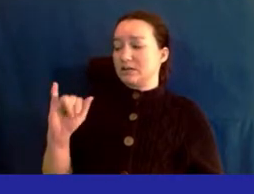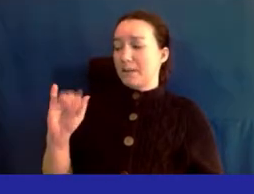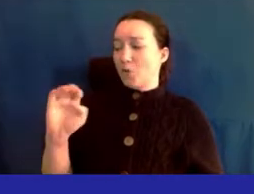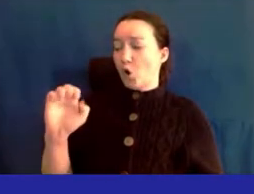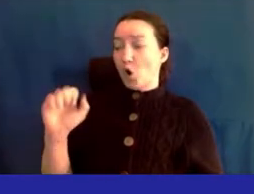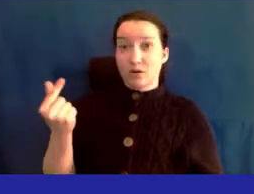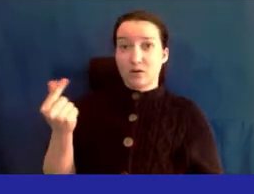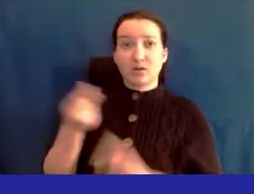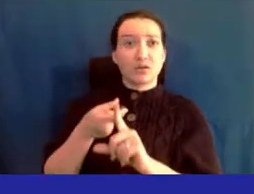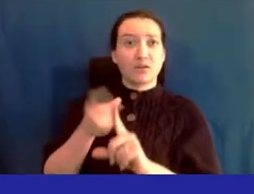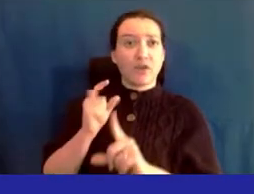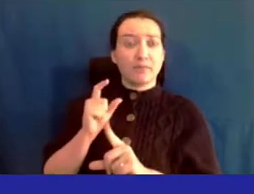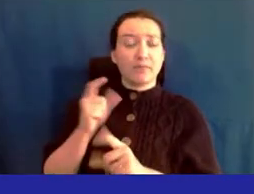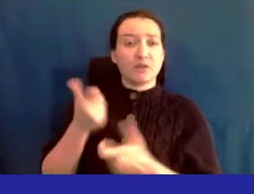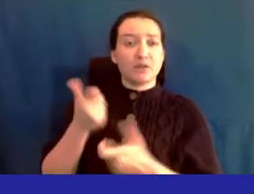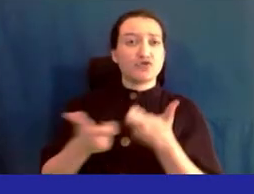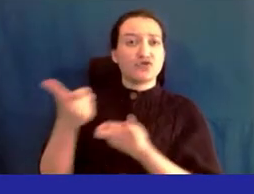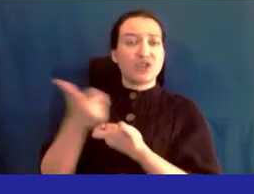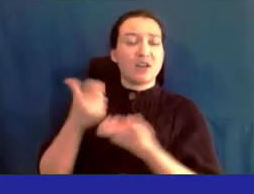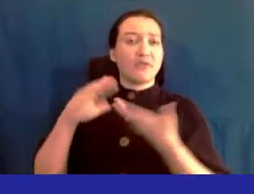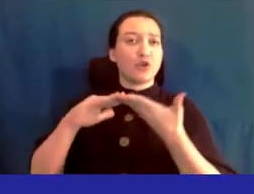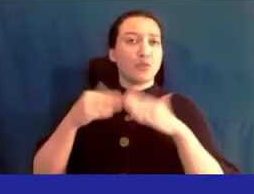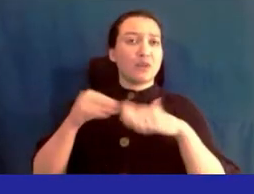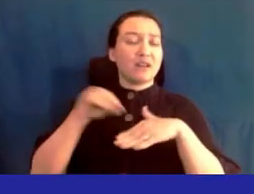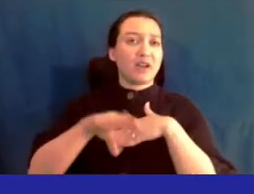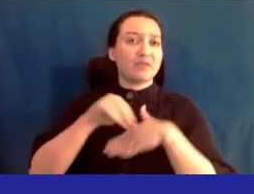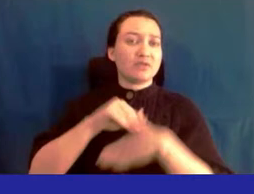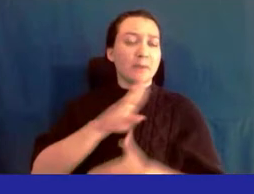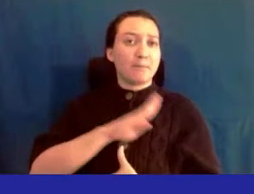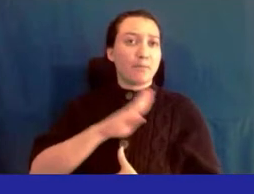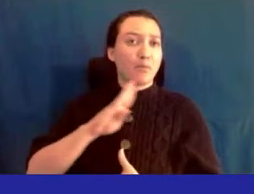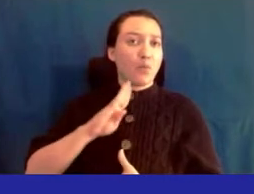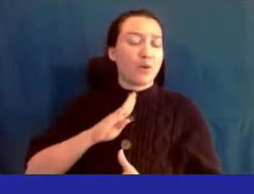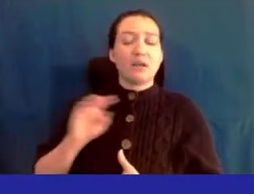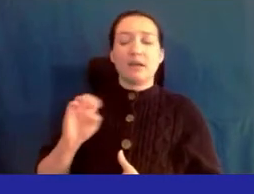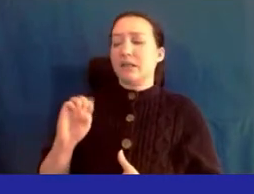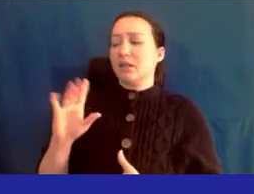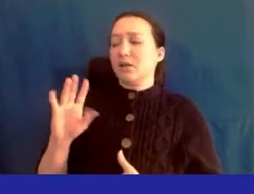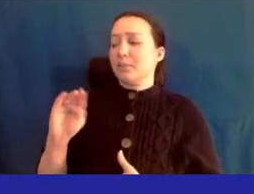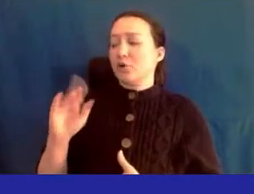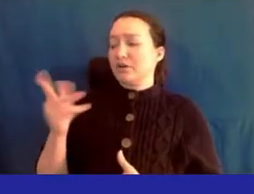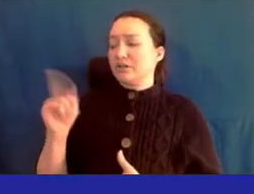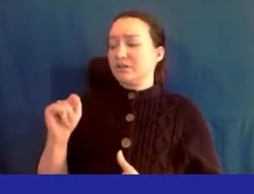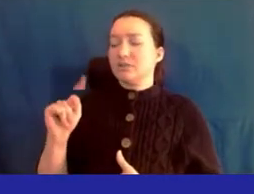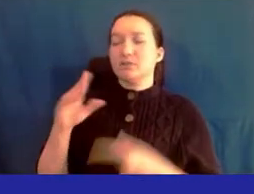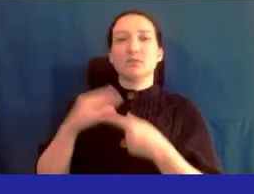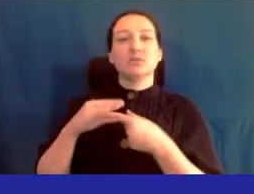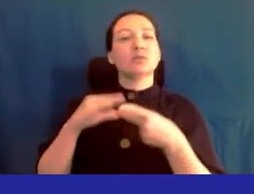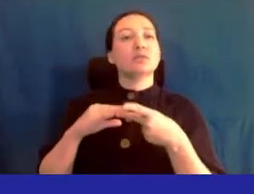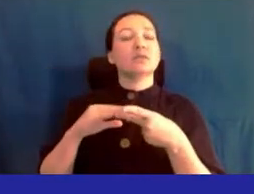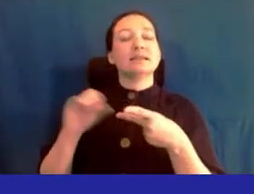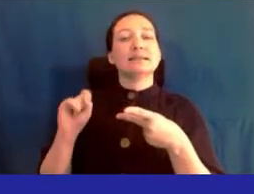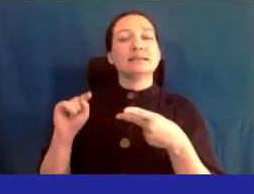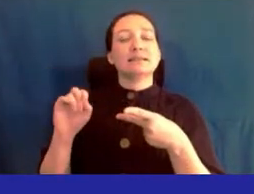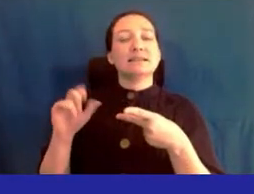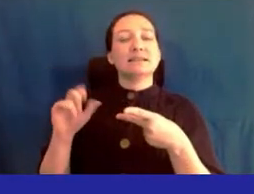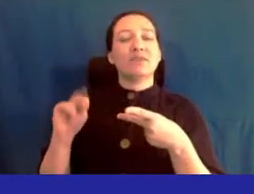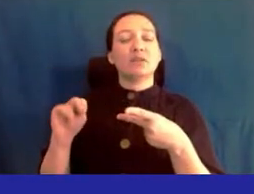from the the chair of the community advisory board at elmhurst hospital and after that will be stephen monroe